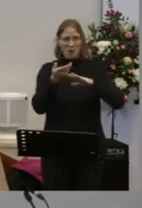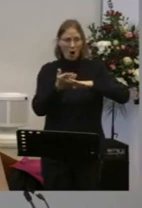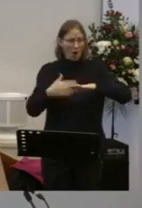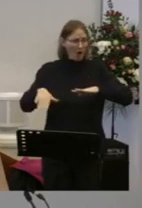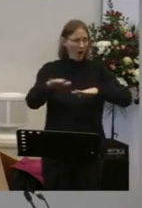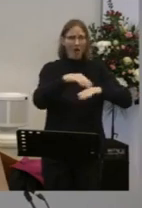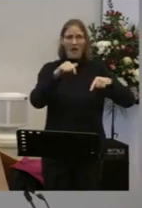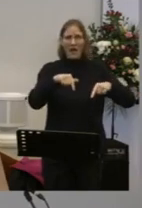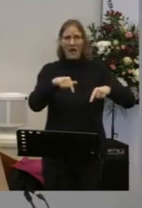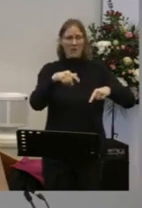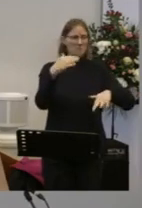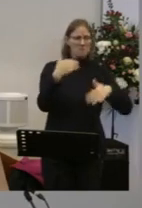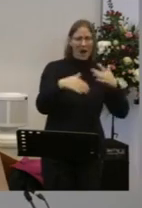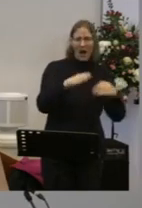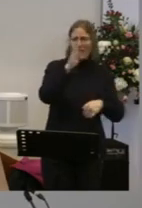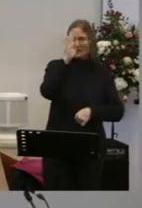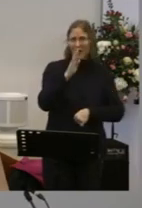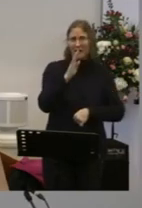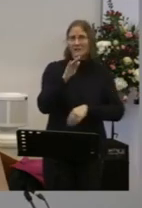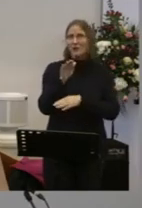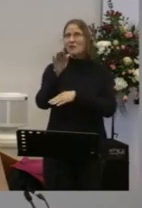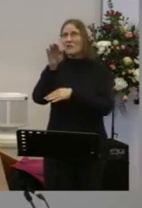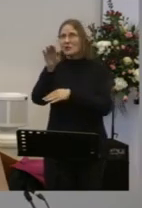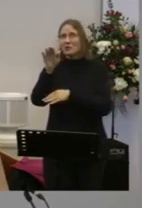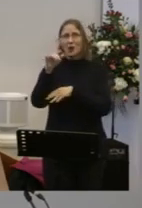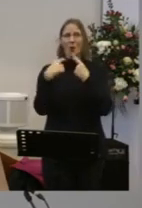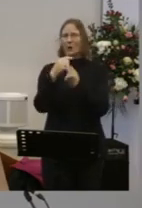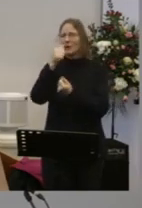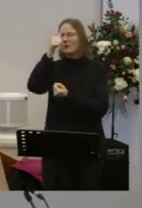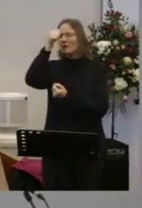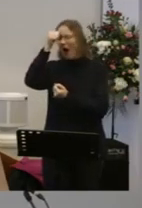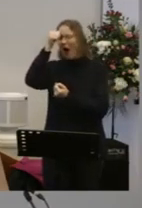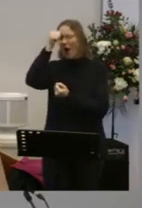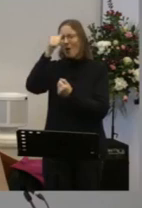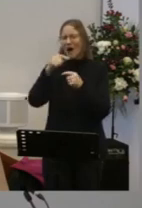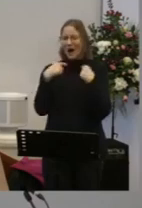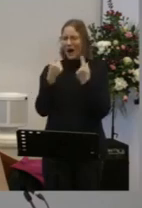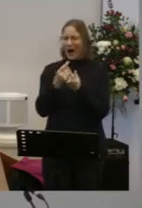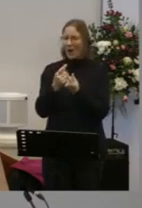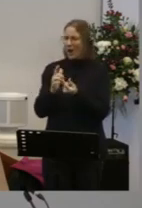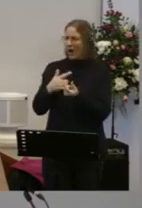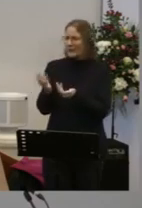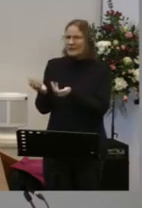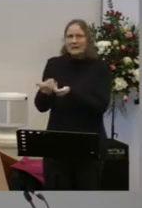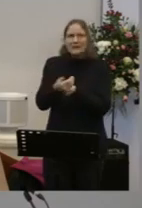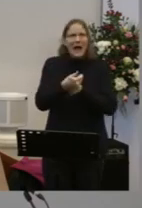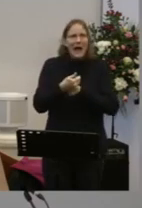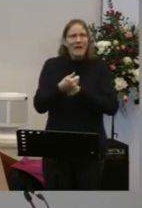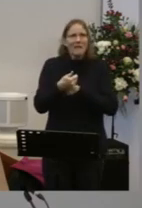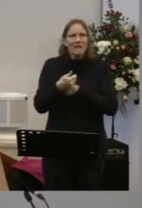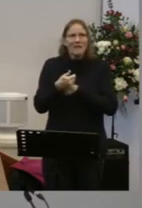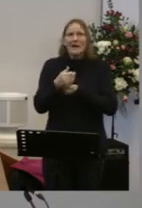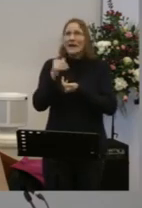Whatever sadness is In the end You know that you are safe That you are secure That he will never leave you Because you have been freed